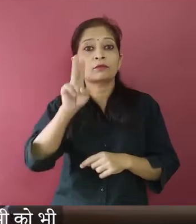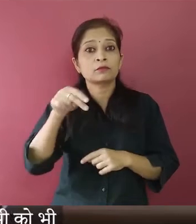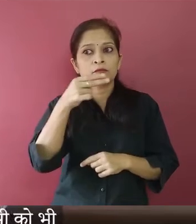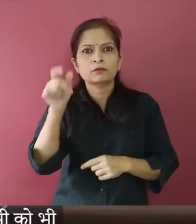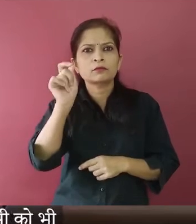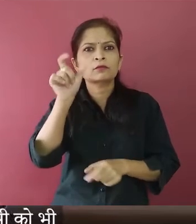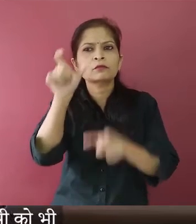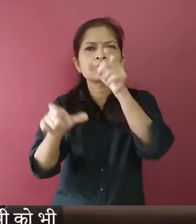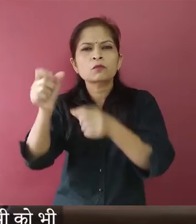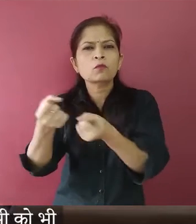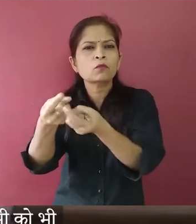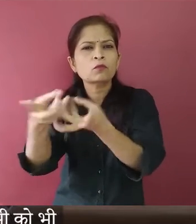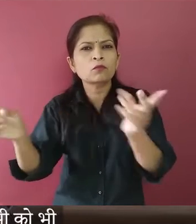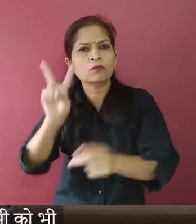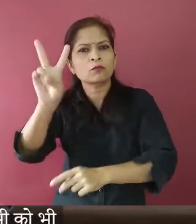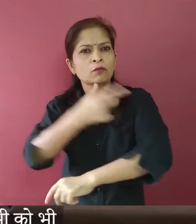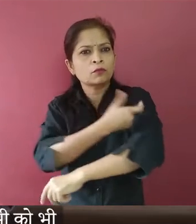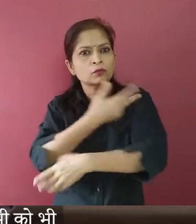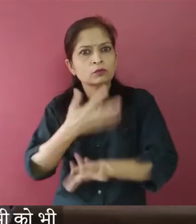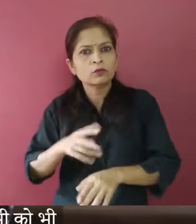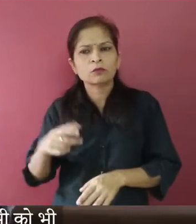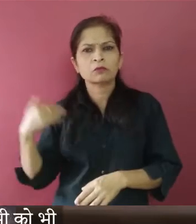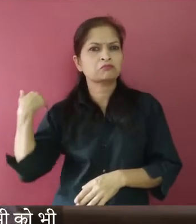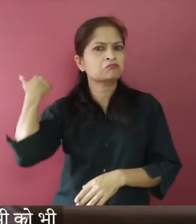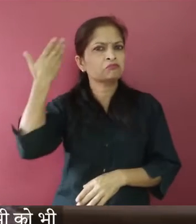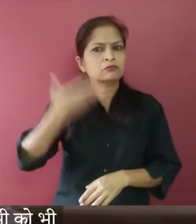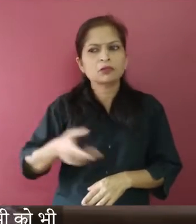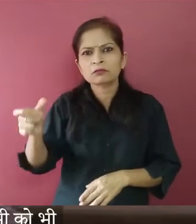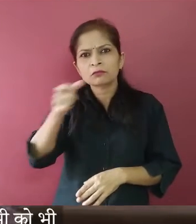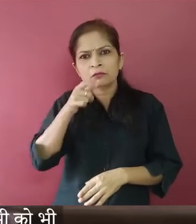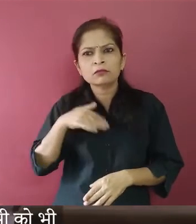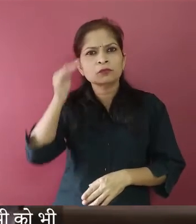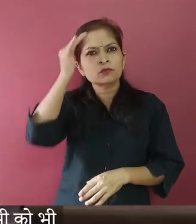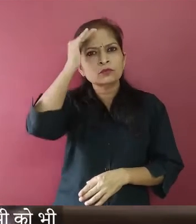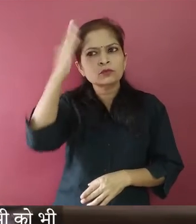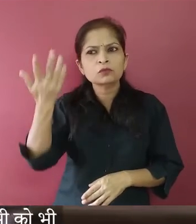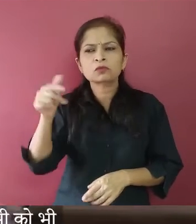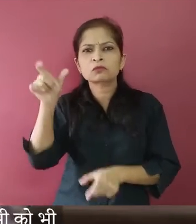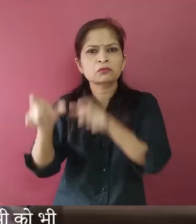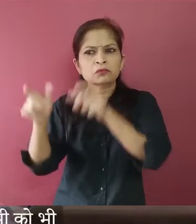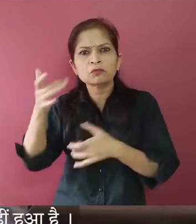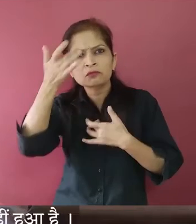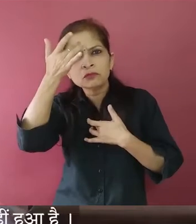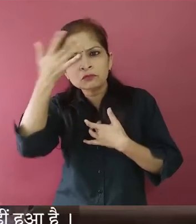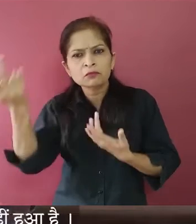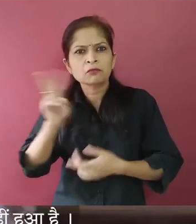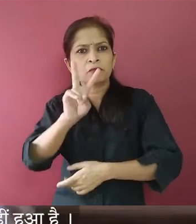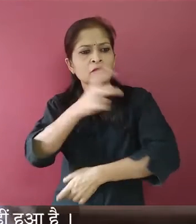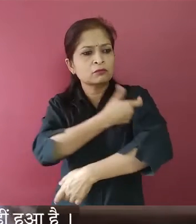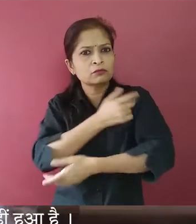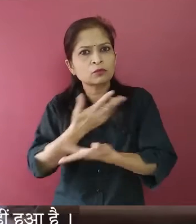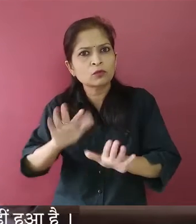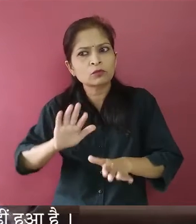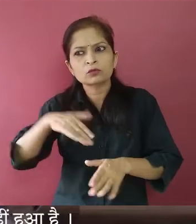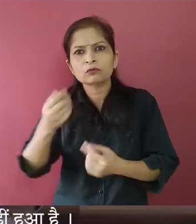especially healthcare workers and frontline workers is so large and we have not really had any death which has been